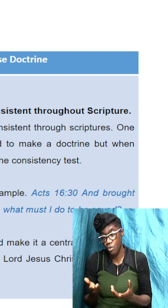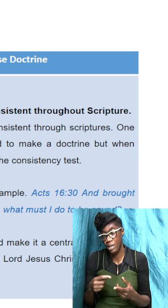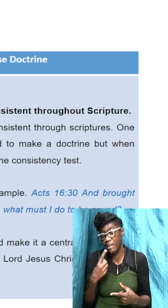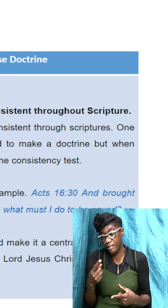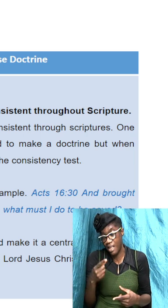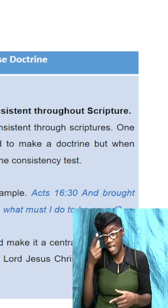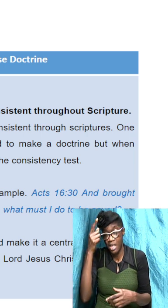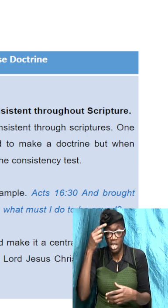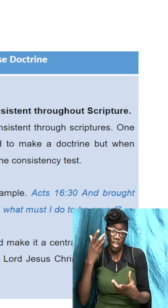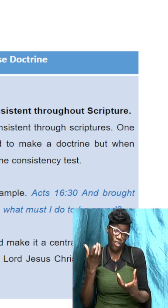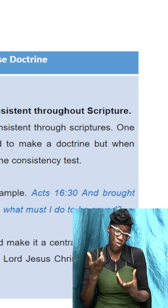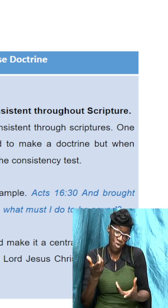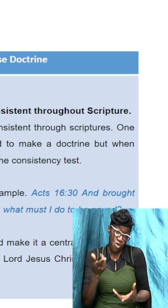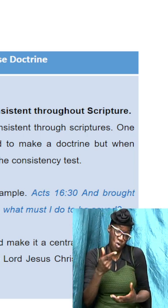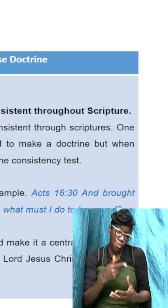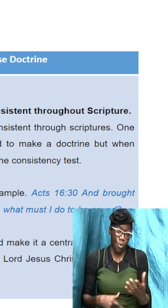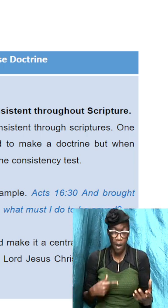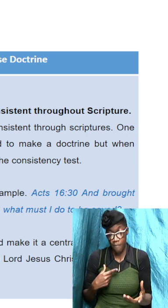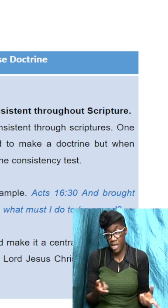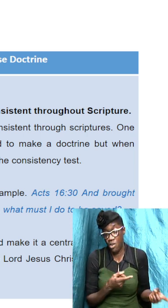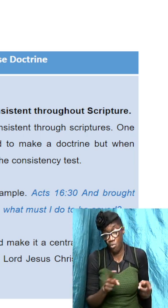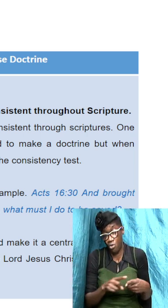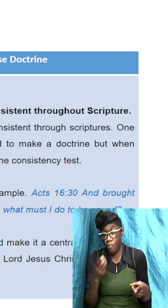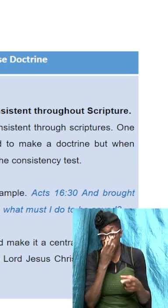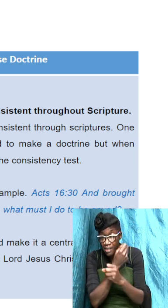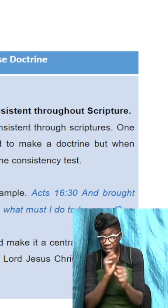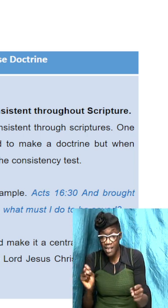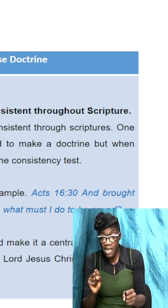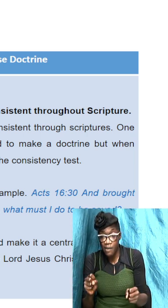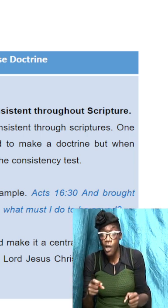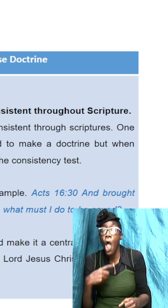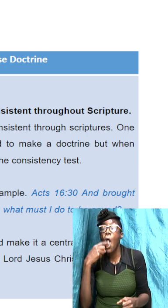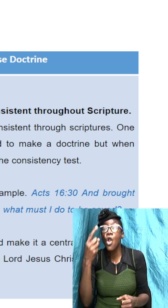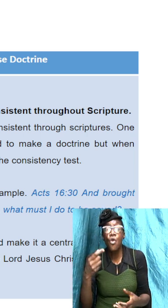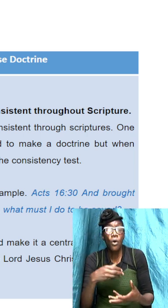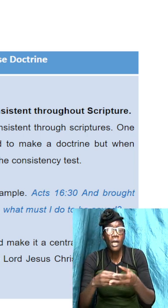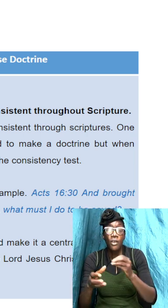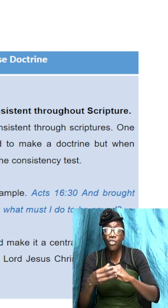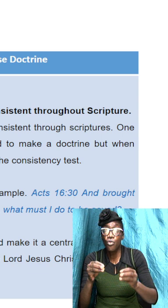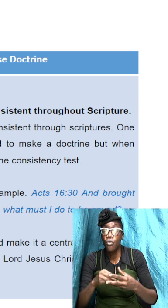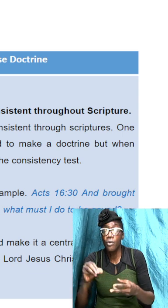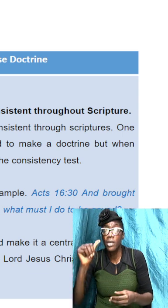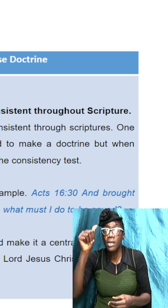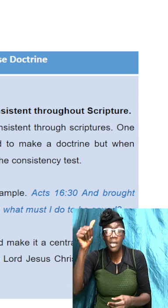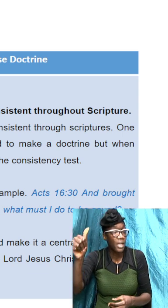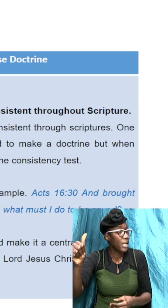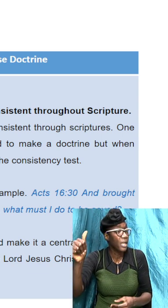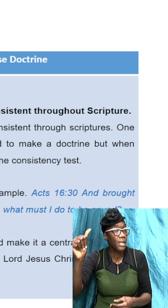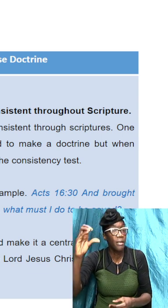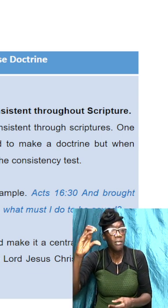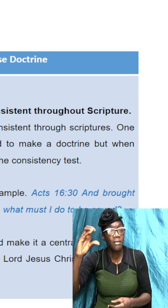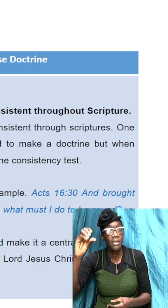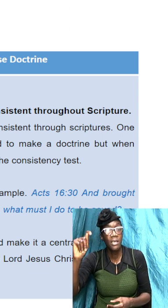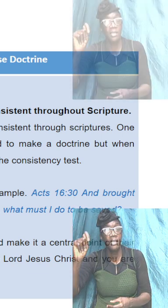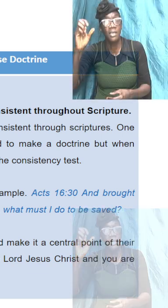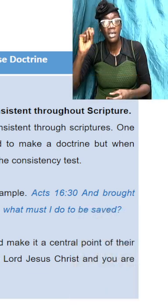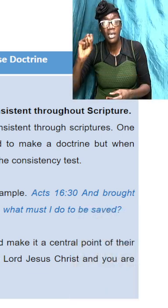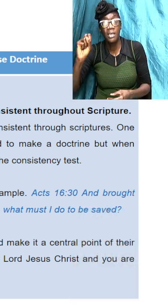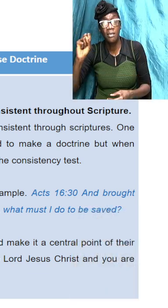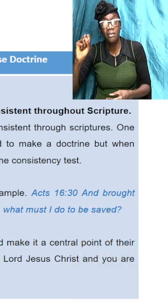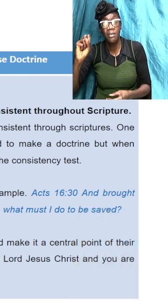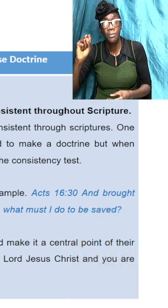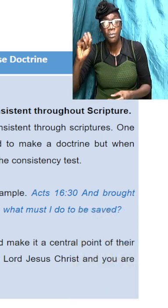I do to be safe so if we look back at the story in Acts chapter 16 Paul and Silas was in prison